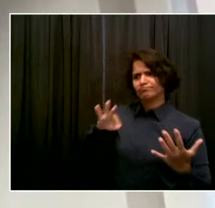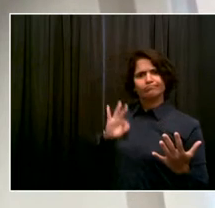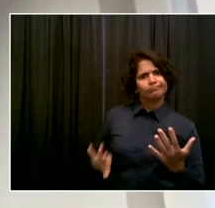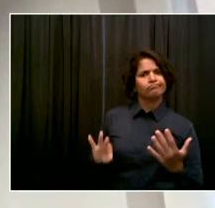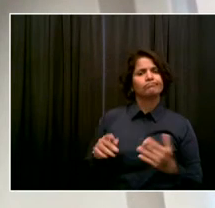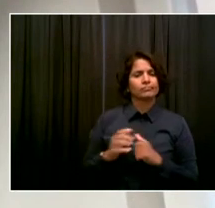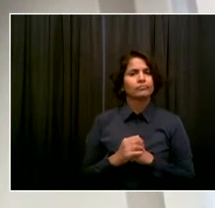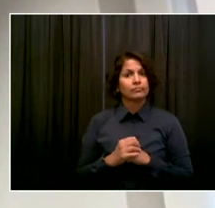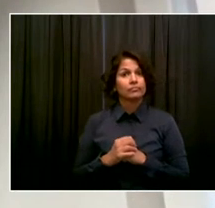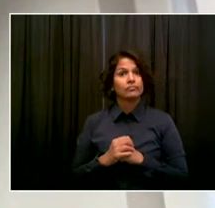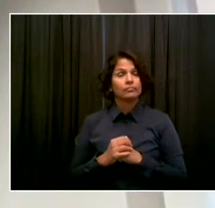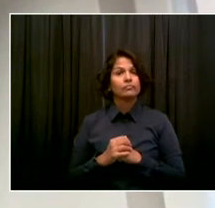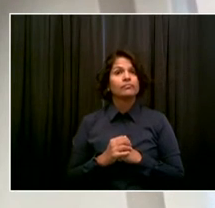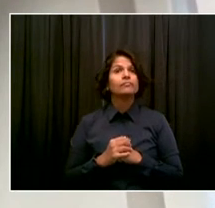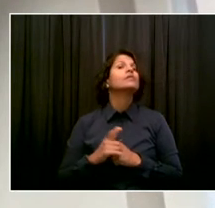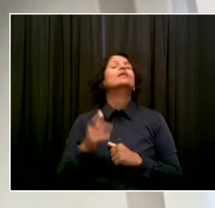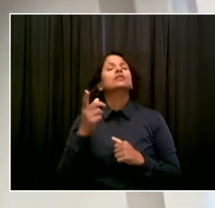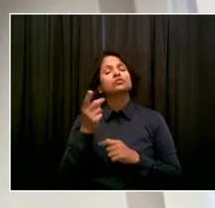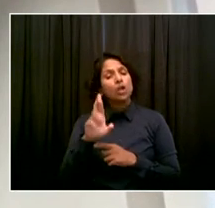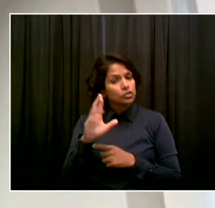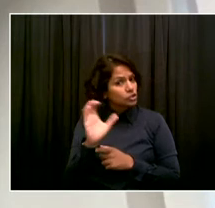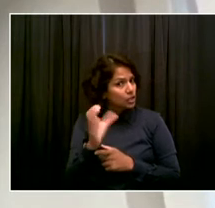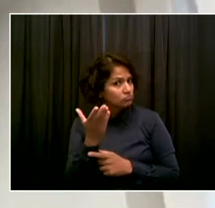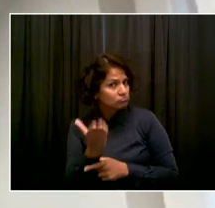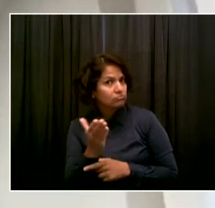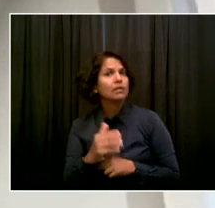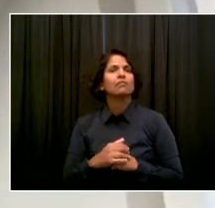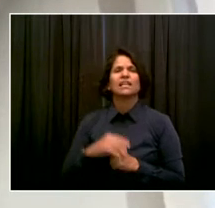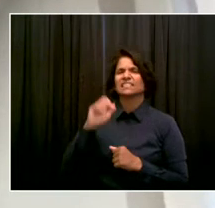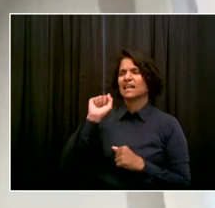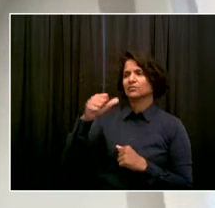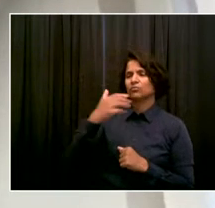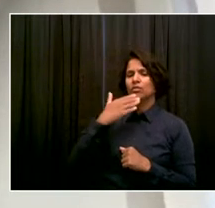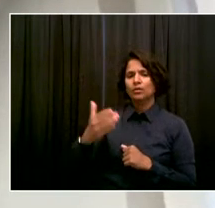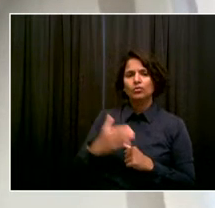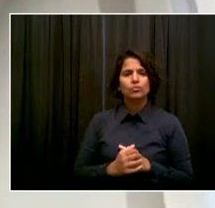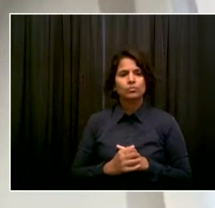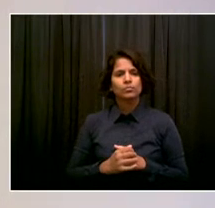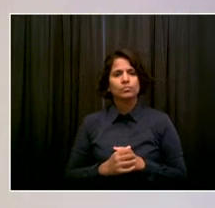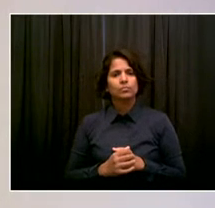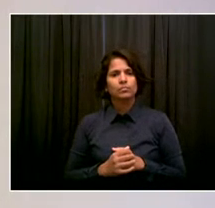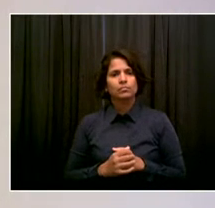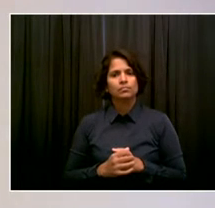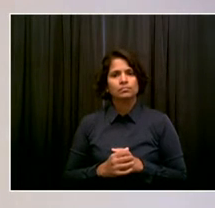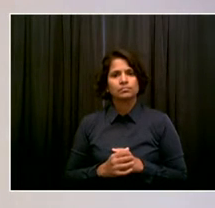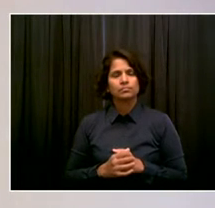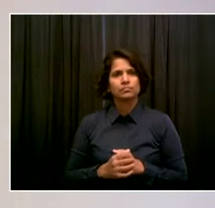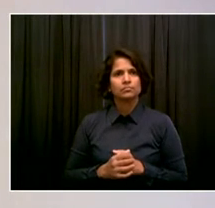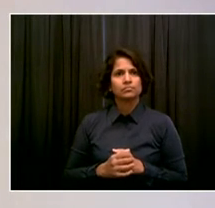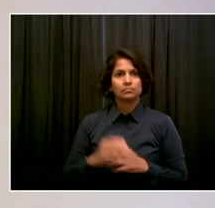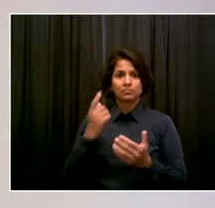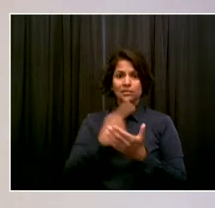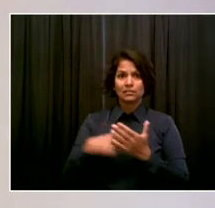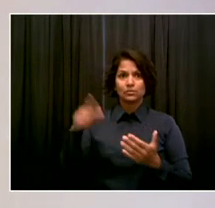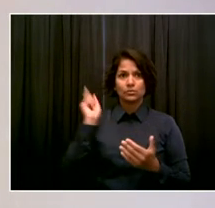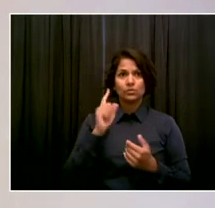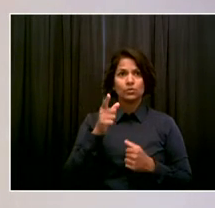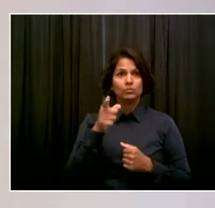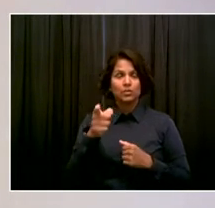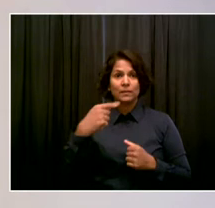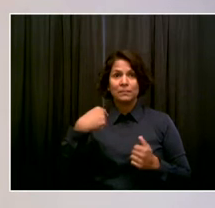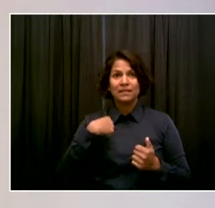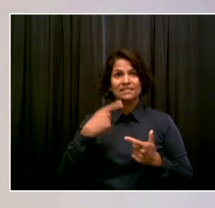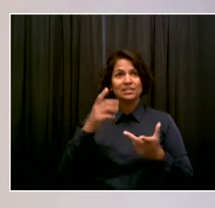anything in that? Yes, sir. Thank you. Last week with you and with the chancellor, I was at Lehman High